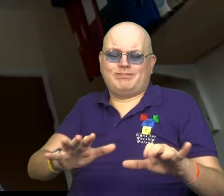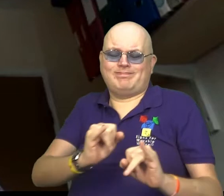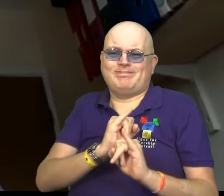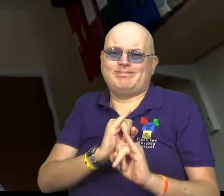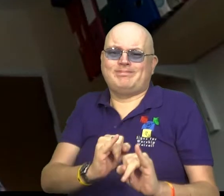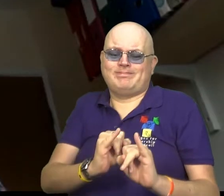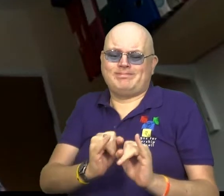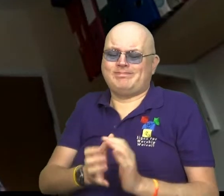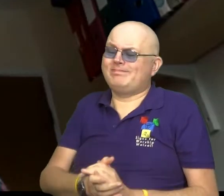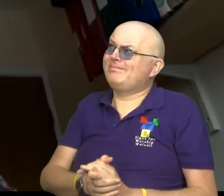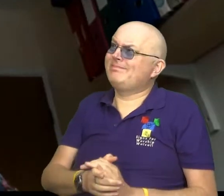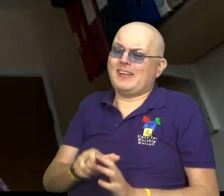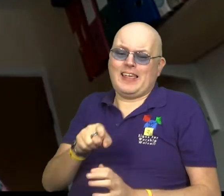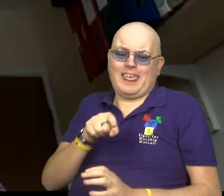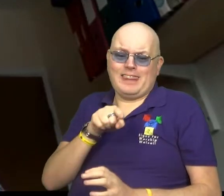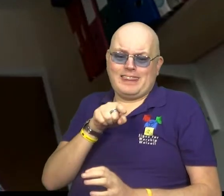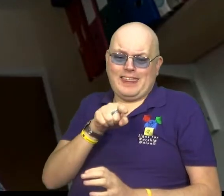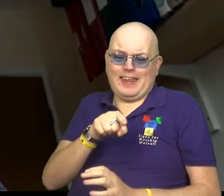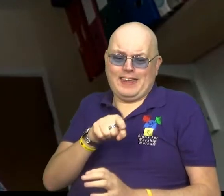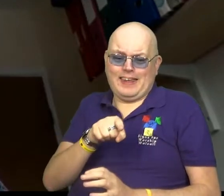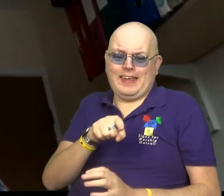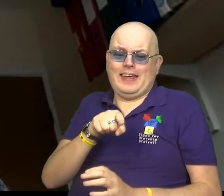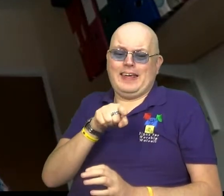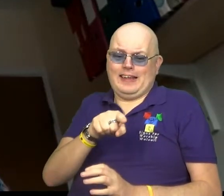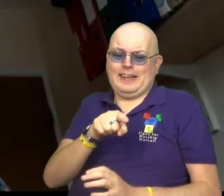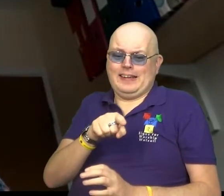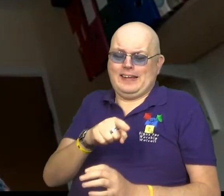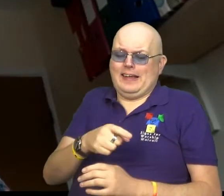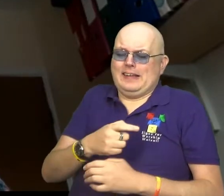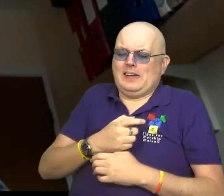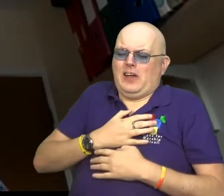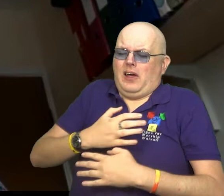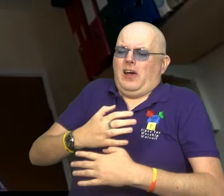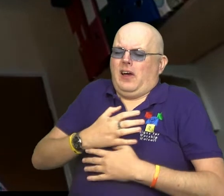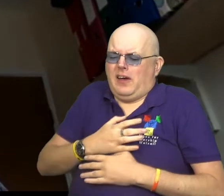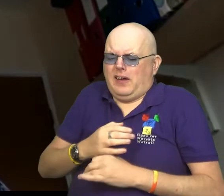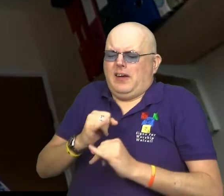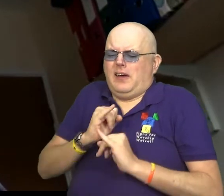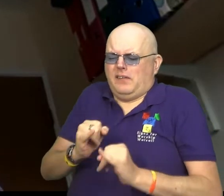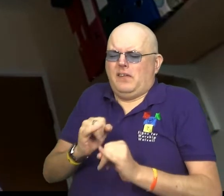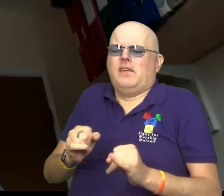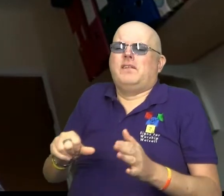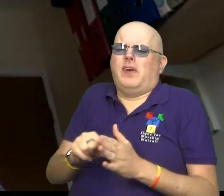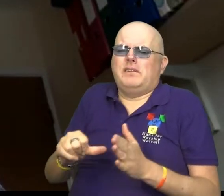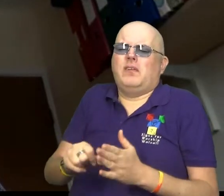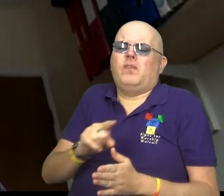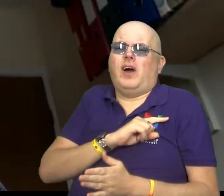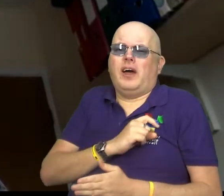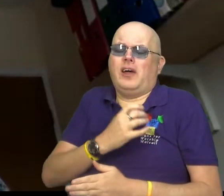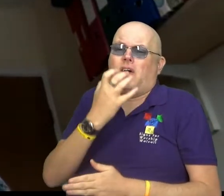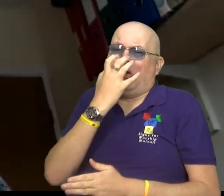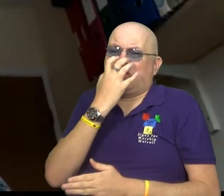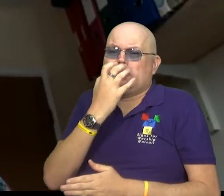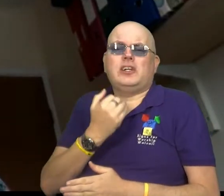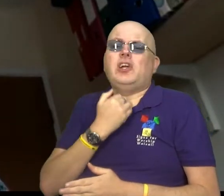COVID-19, having seen the struggle for breath in the face of crippling shortages of